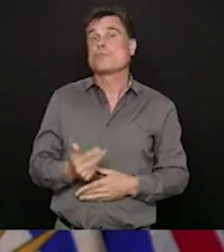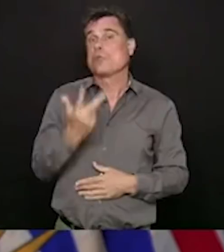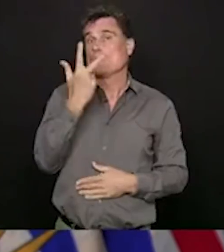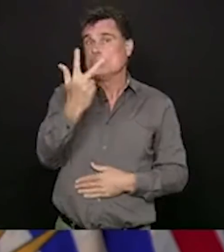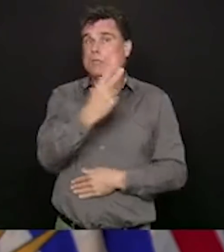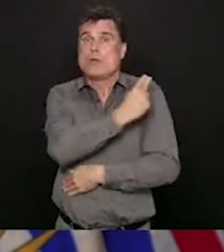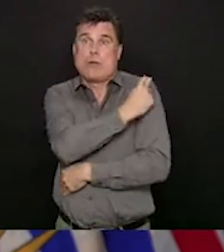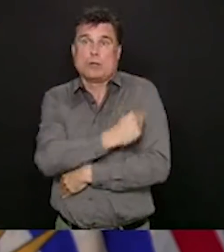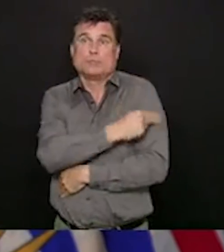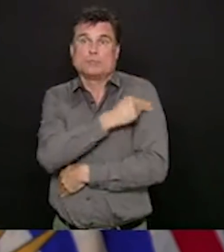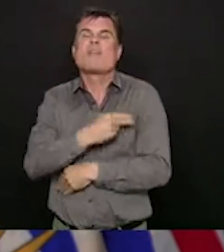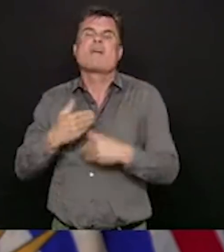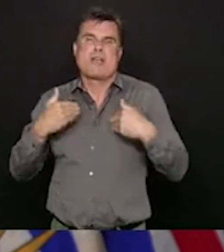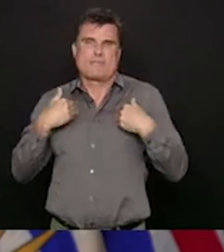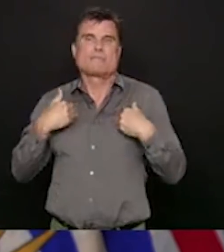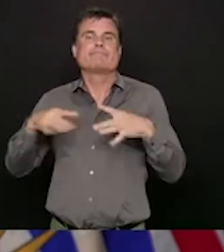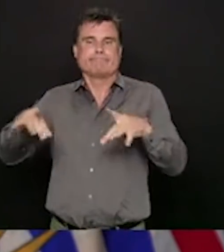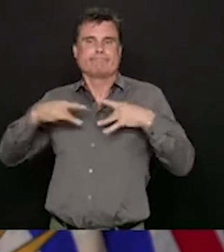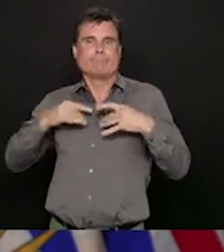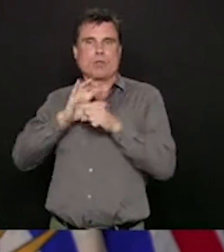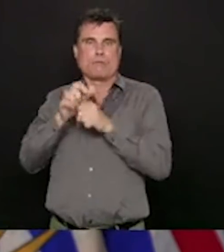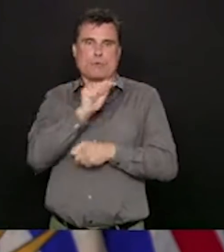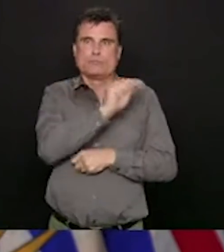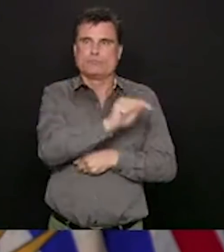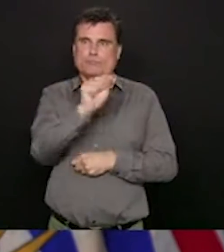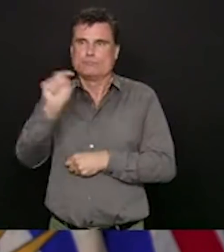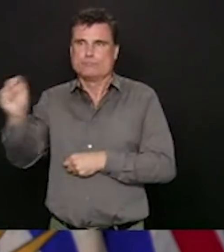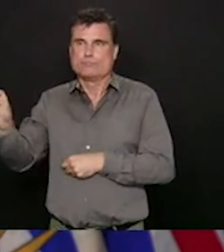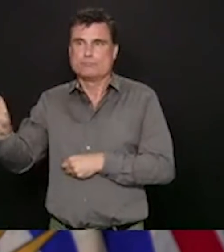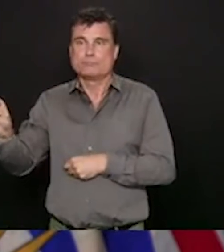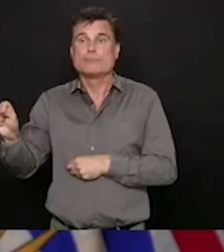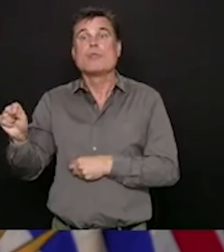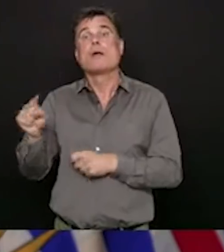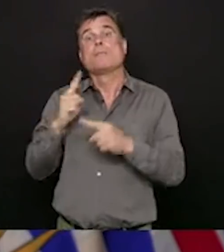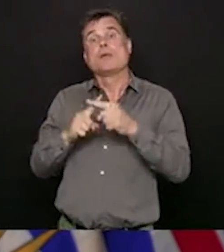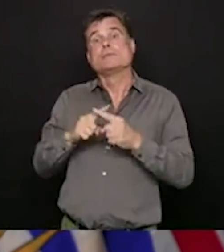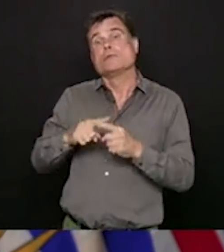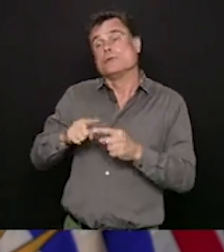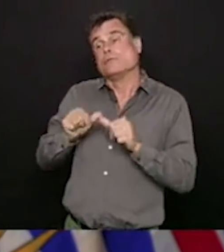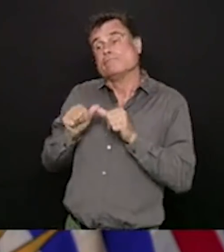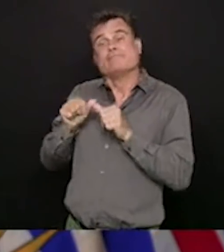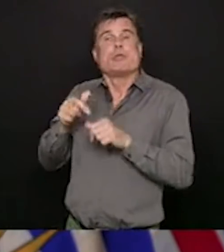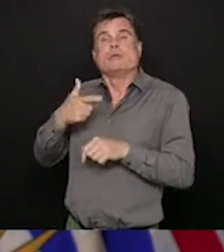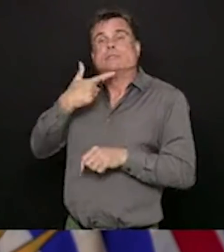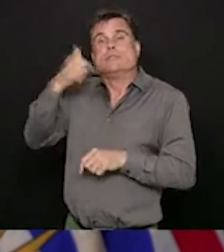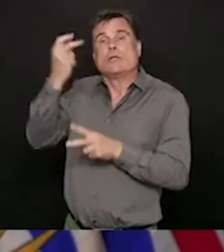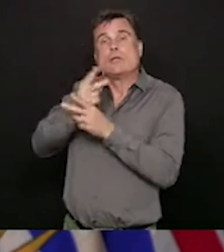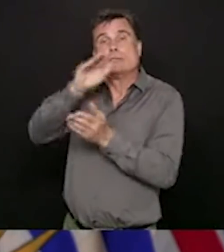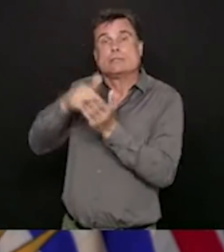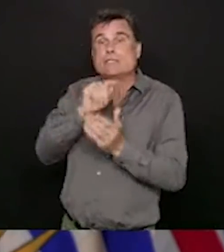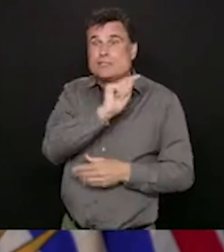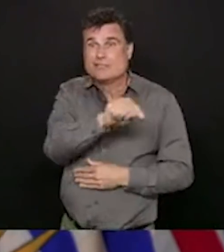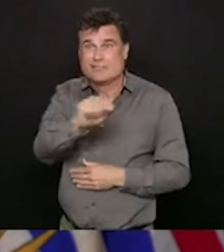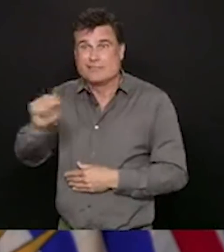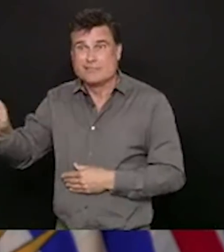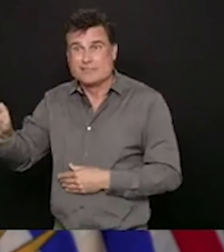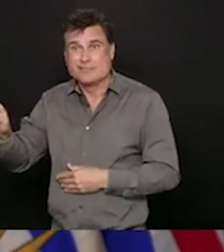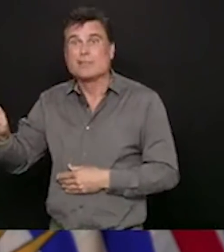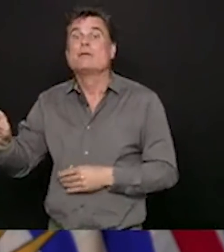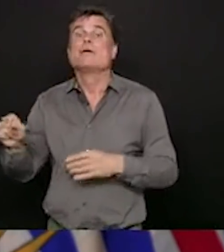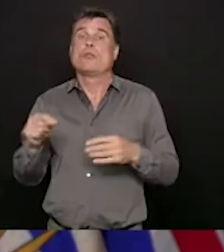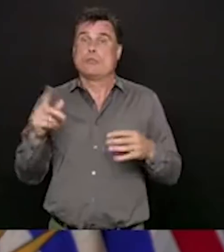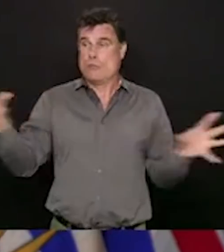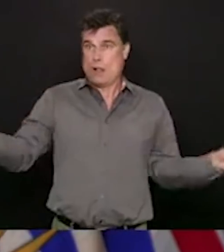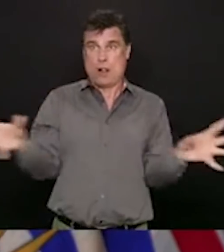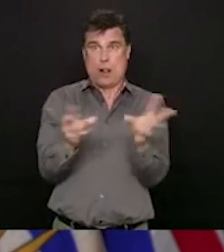252 residents who are affected and 152 staff. There are 13